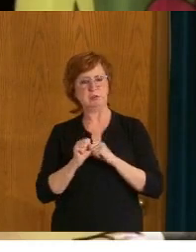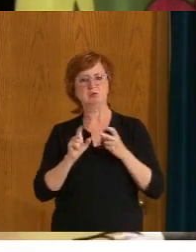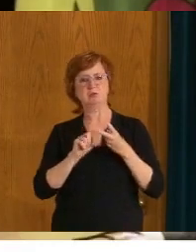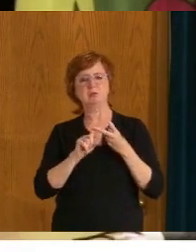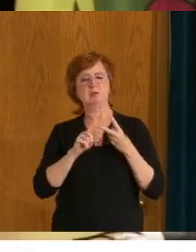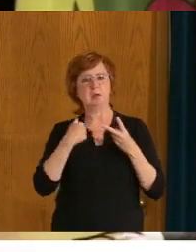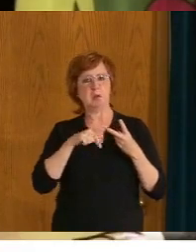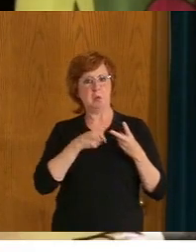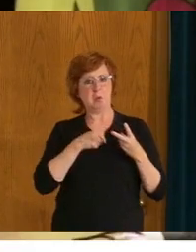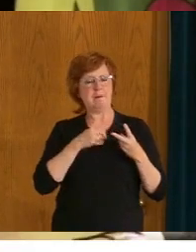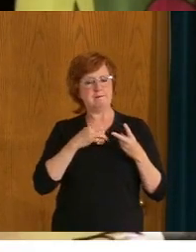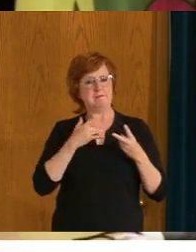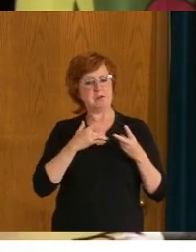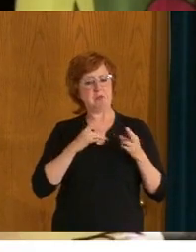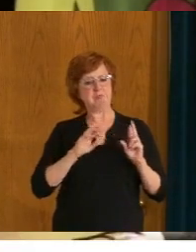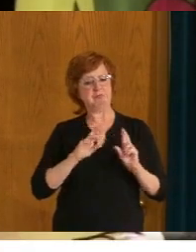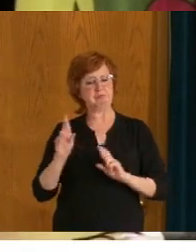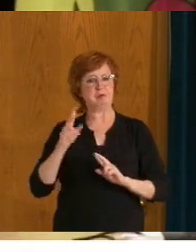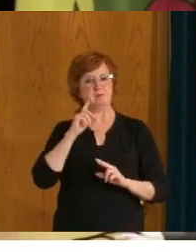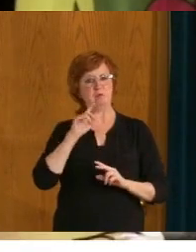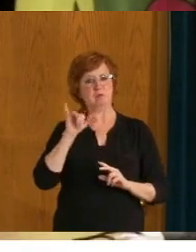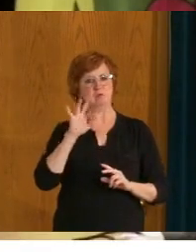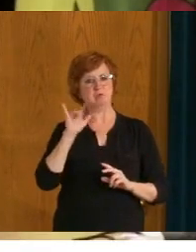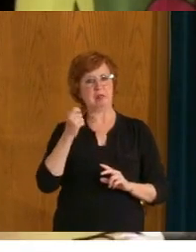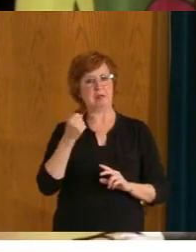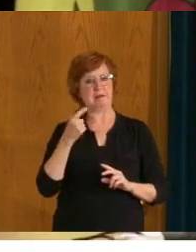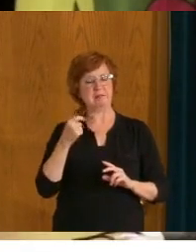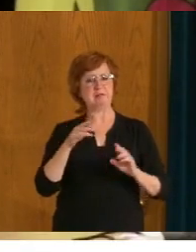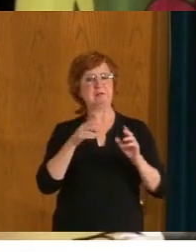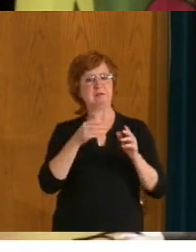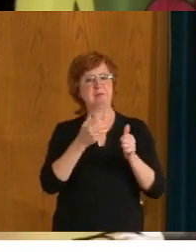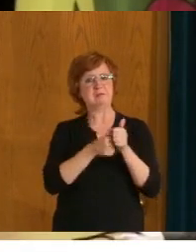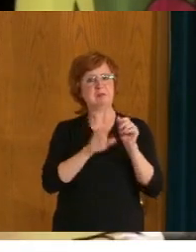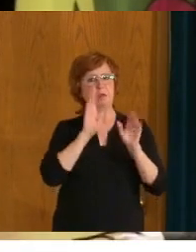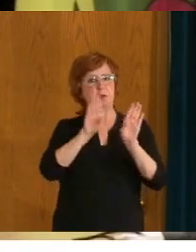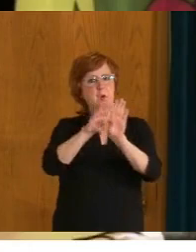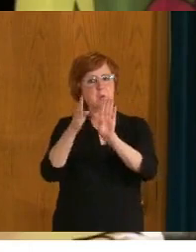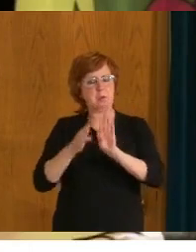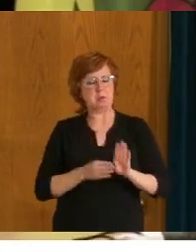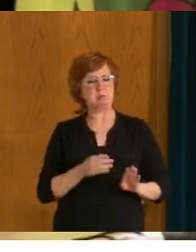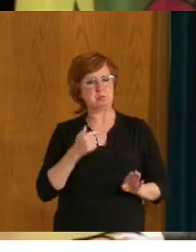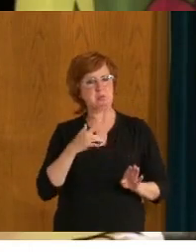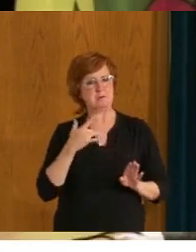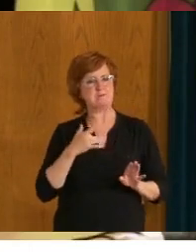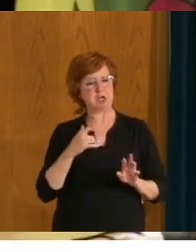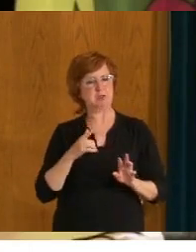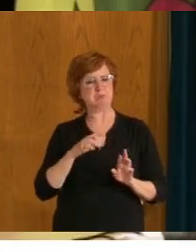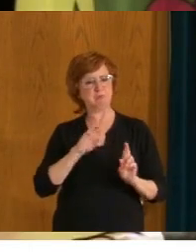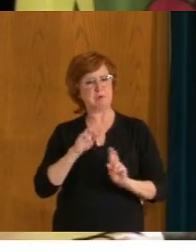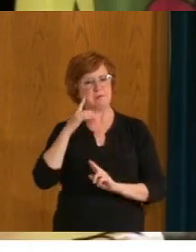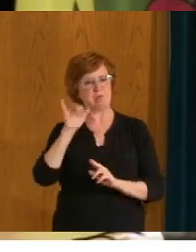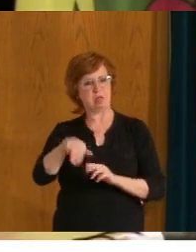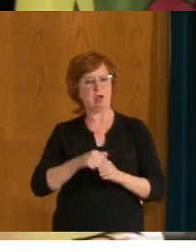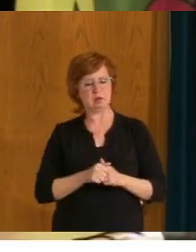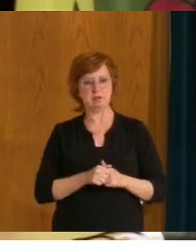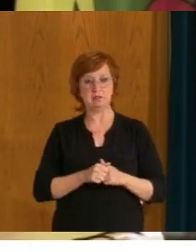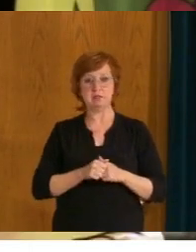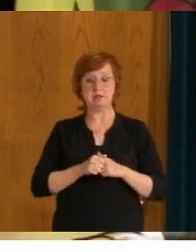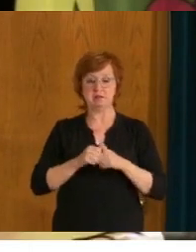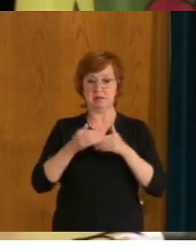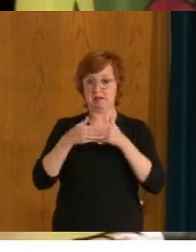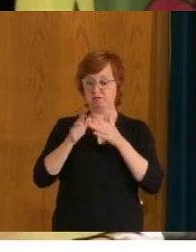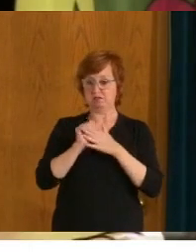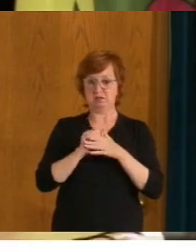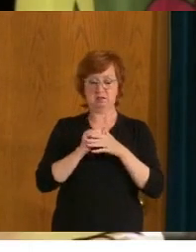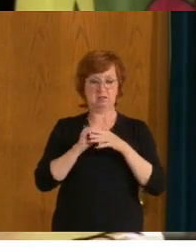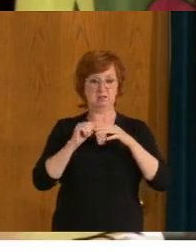complete removal of all public health orders by July 11th. At that point, there will be no restrictions on gathering sizes, no